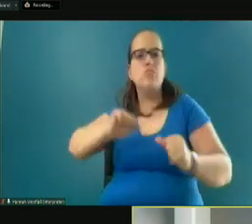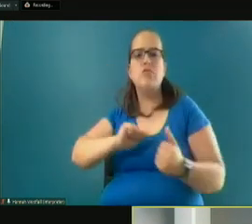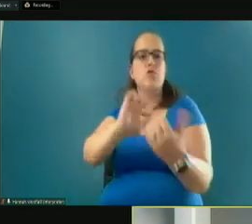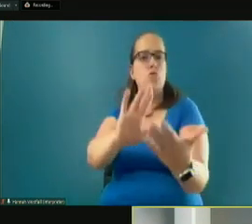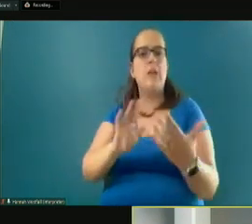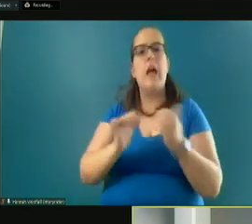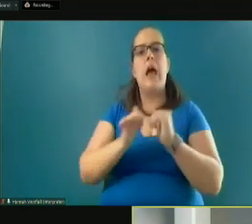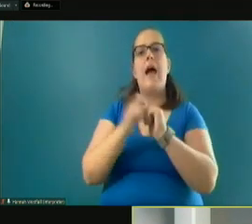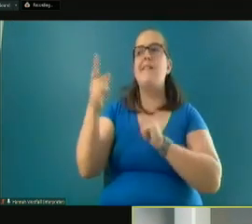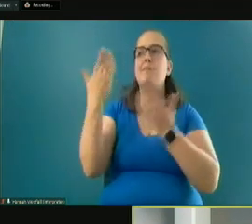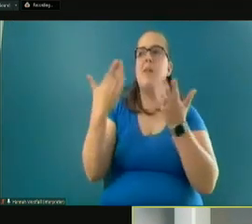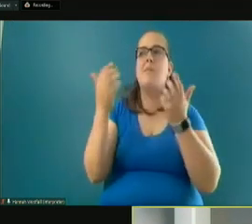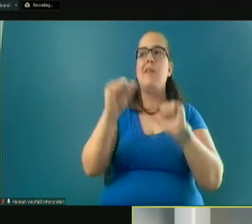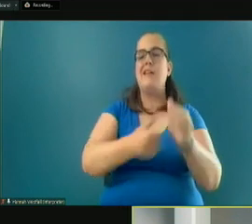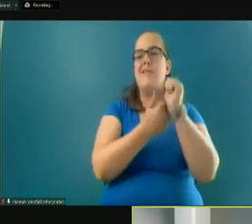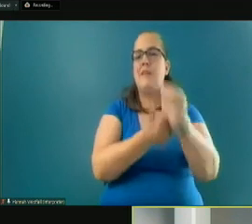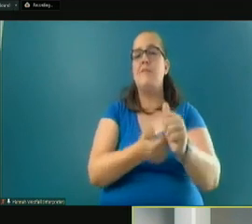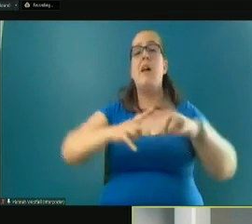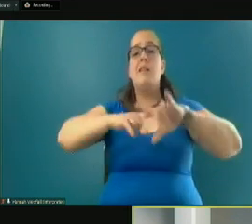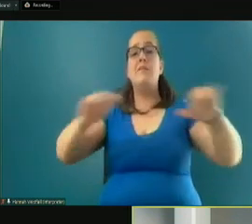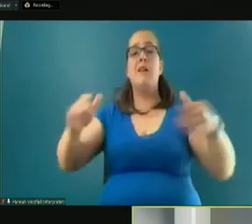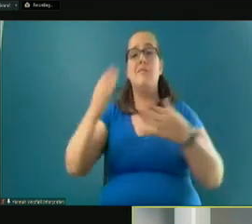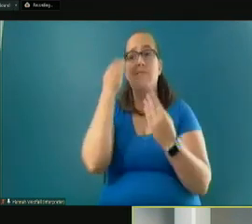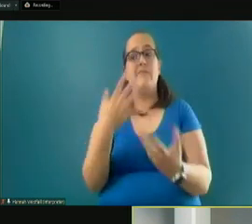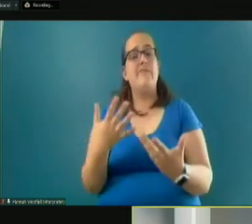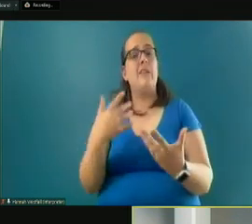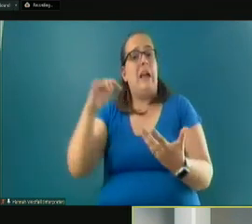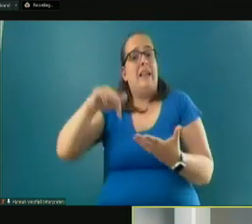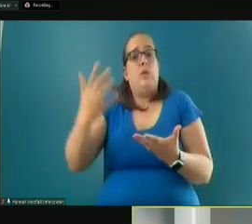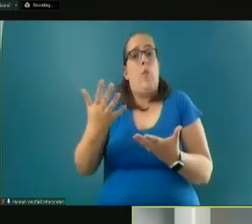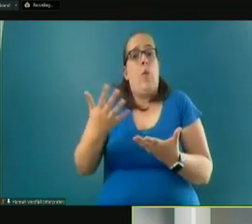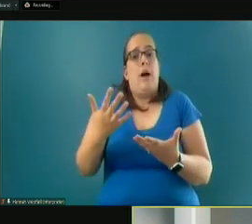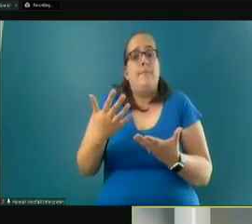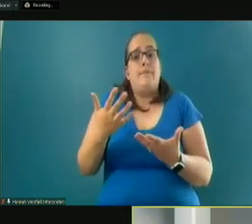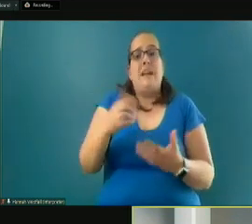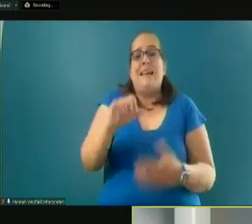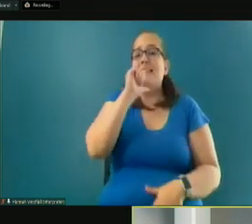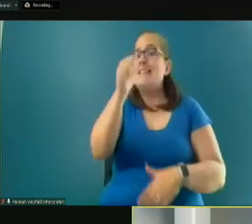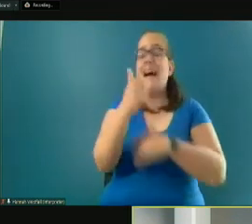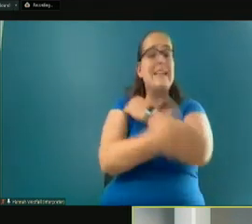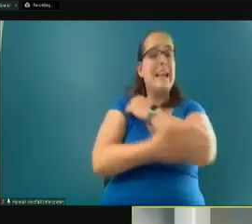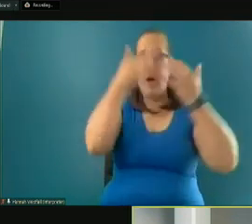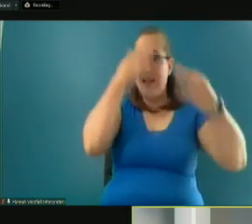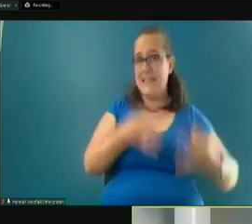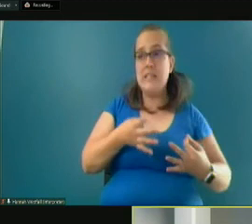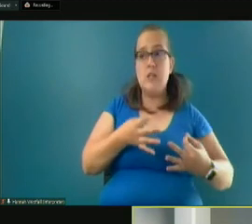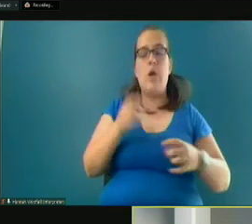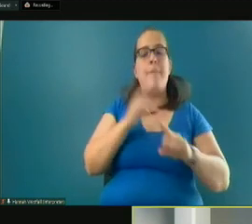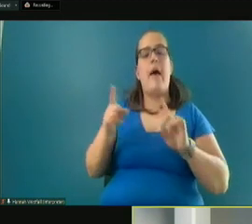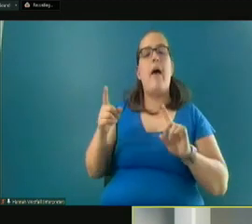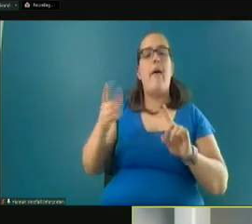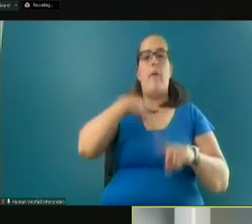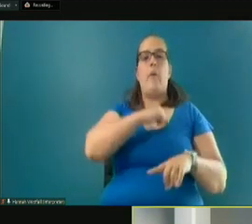they might comply with it. And at the same time, share with them that this isn't or wasn't a county decision, but rather we're